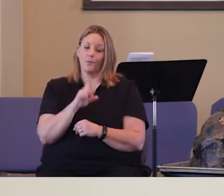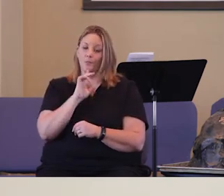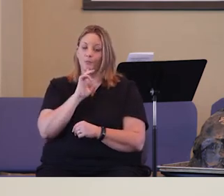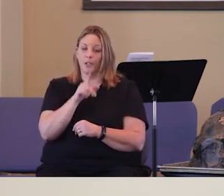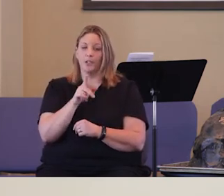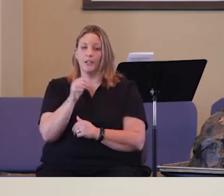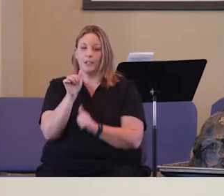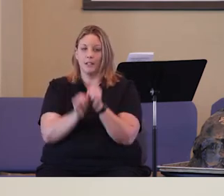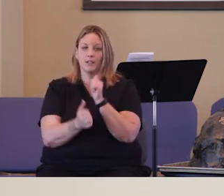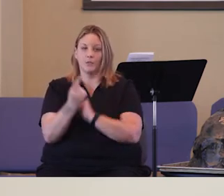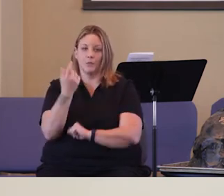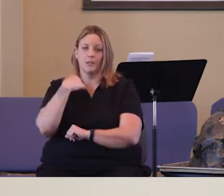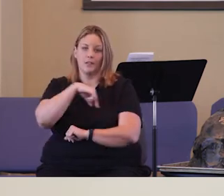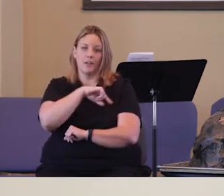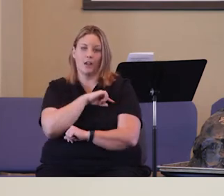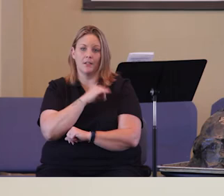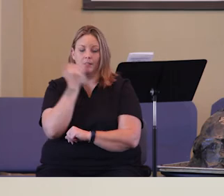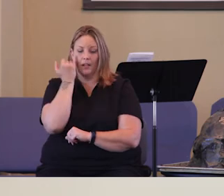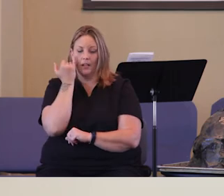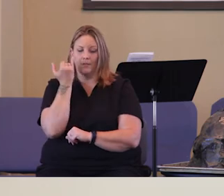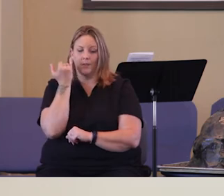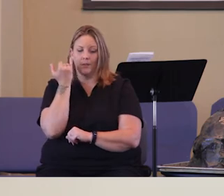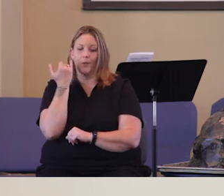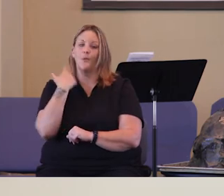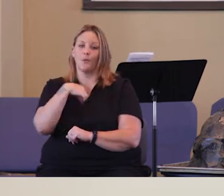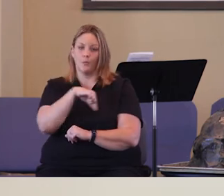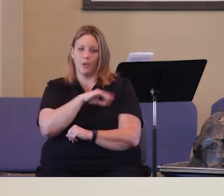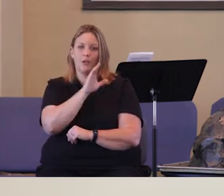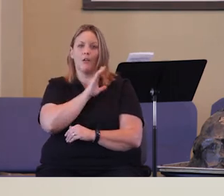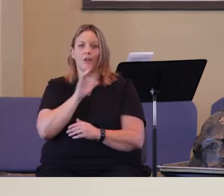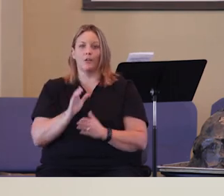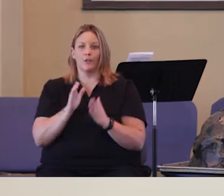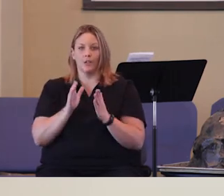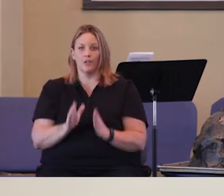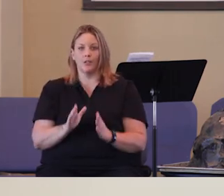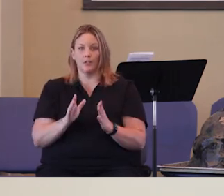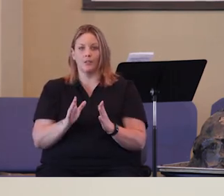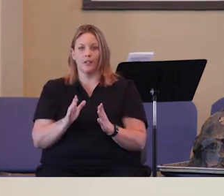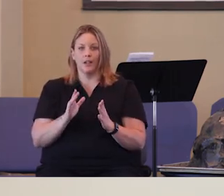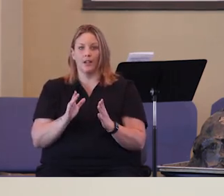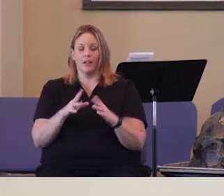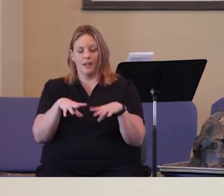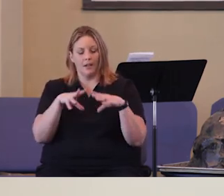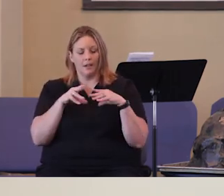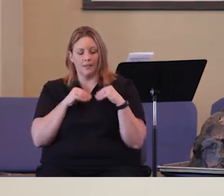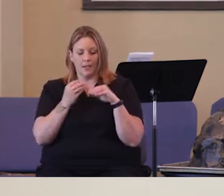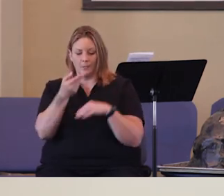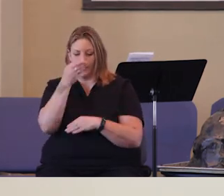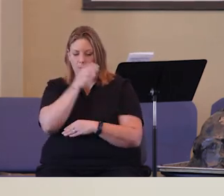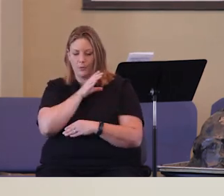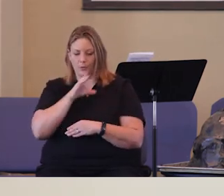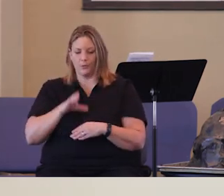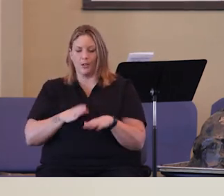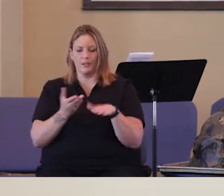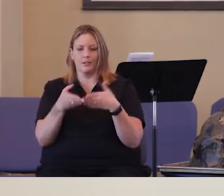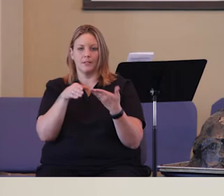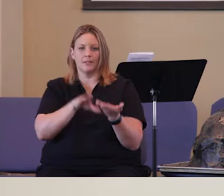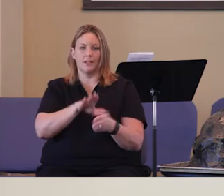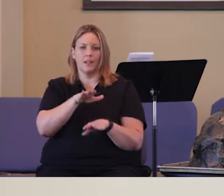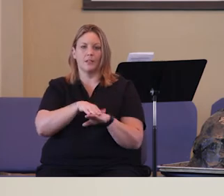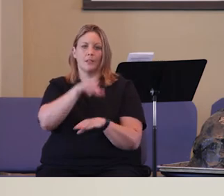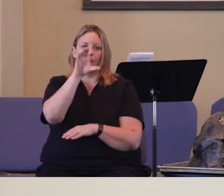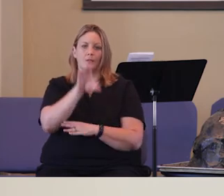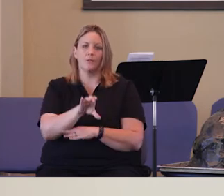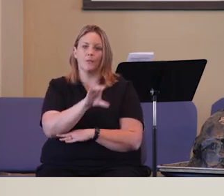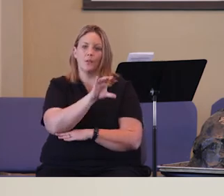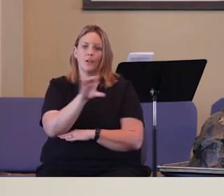access to God. So in reality, each one of us, if we are Christians, if we have accepted Christ's